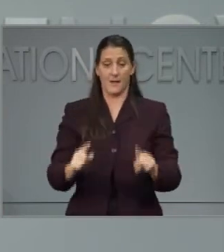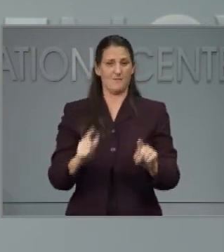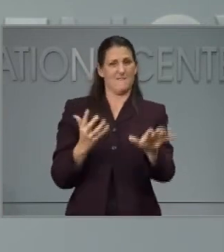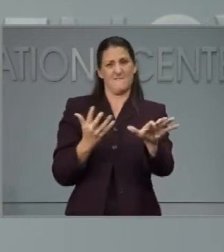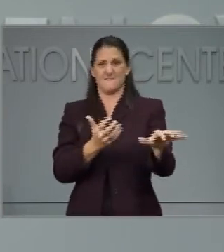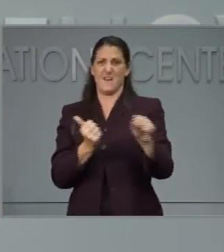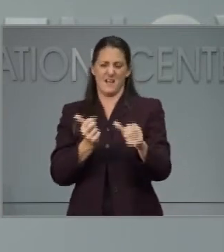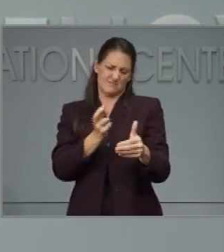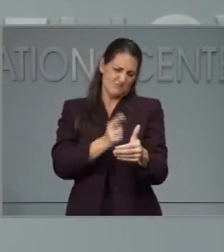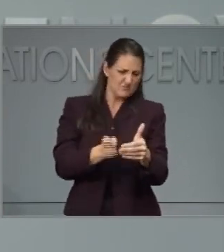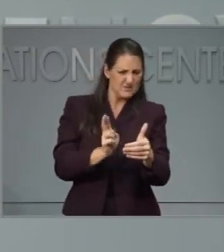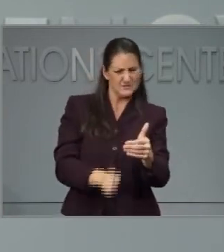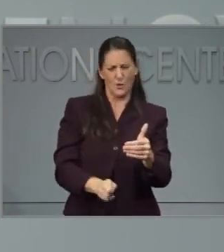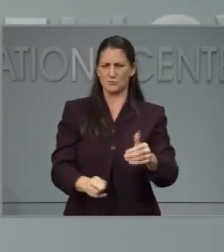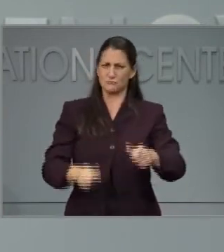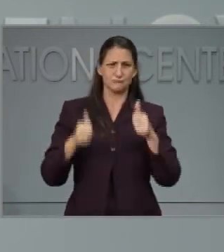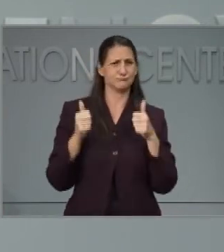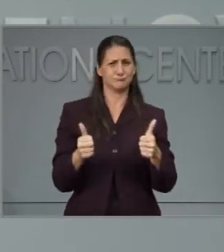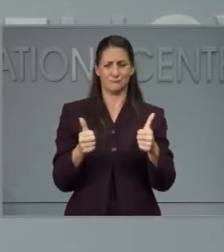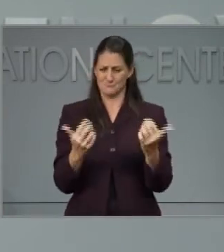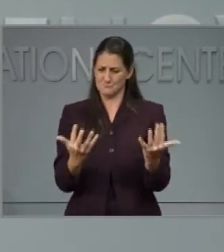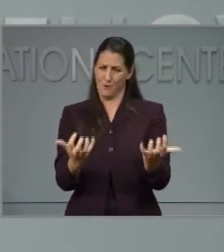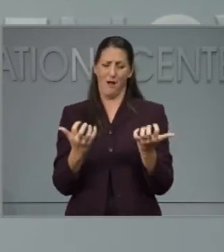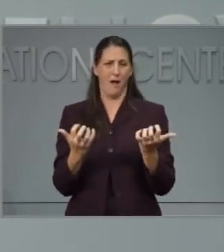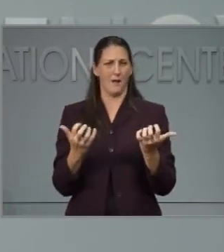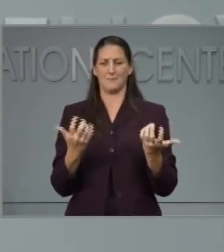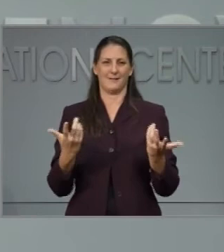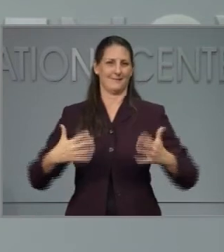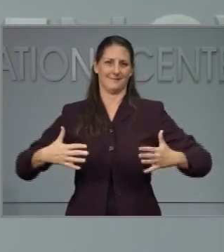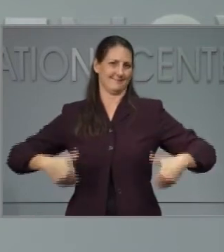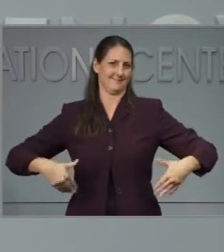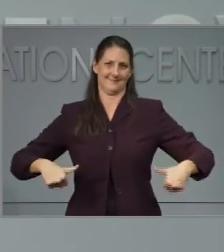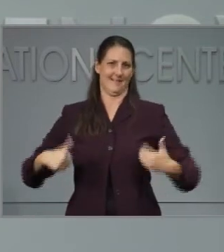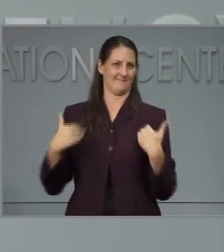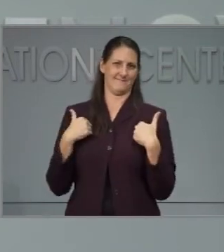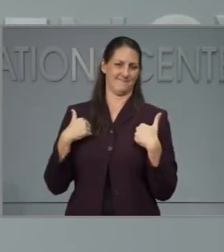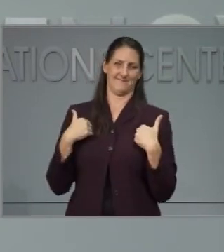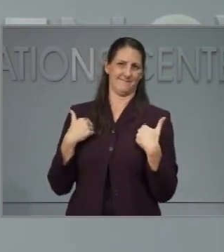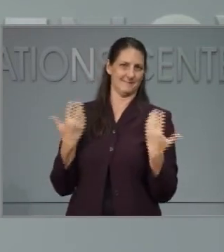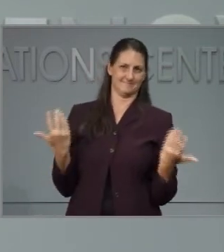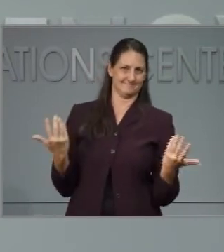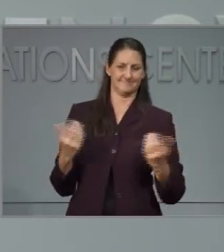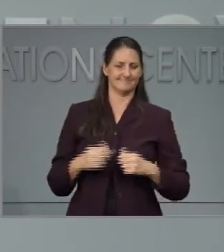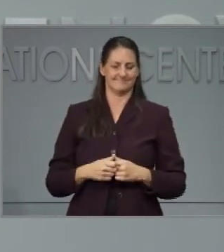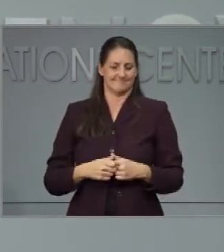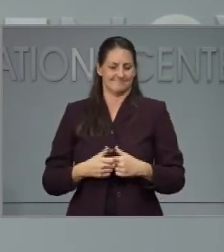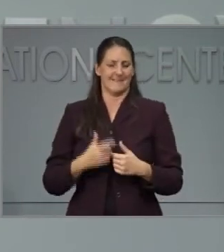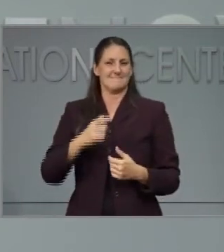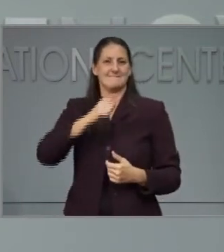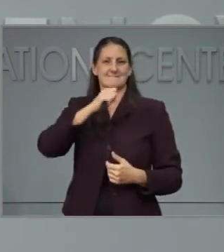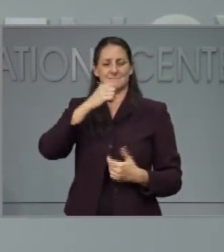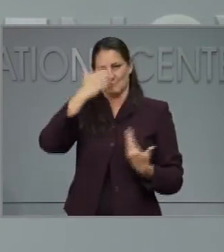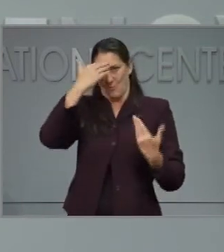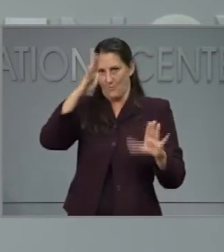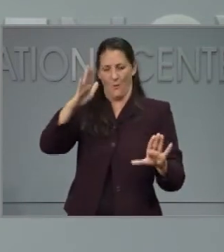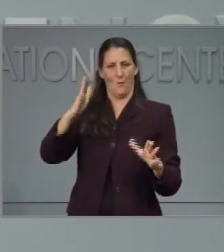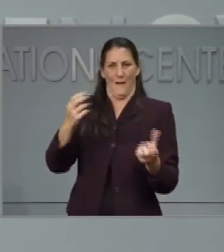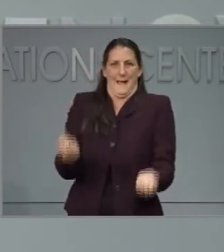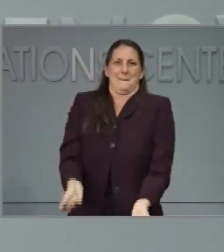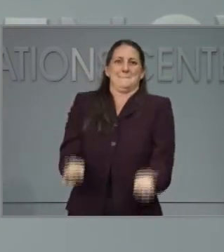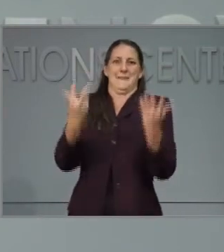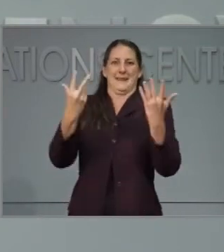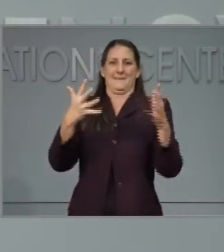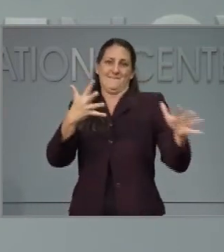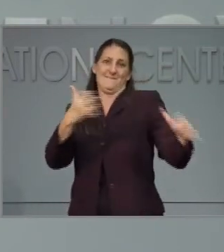thing. But I think still want to do some more understanding of what is actually going to come here to North Carolina. then how do we distribute